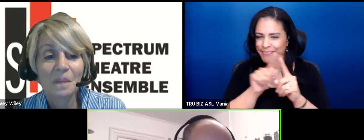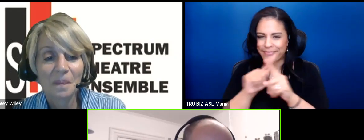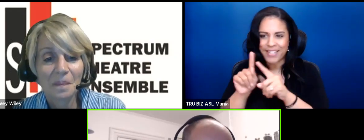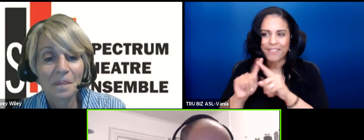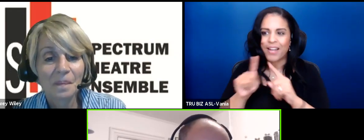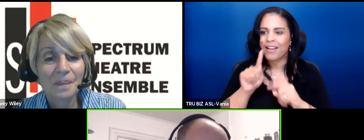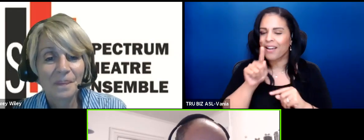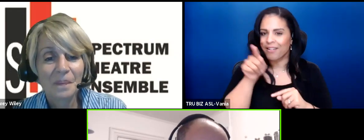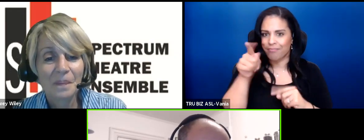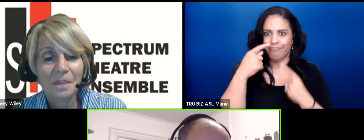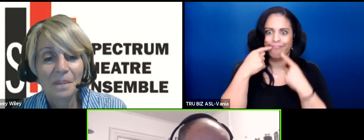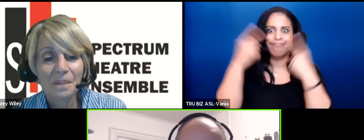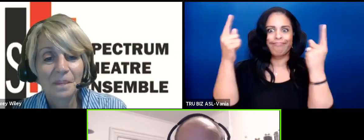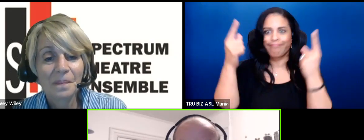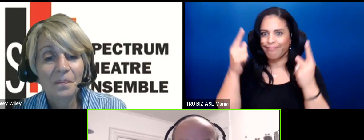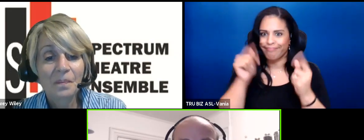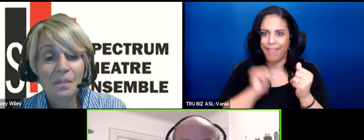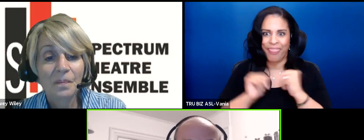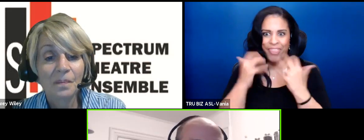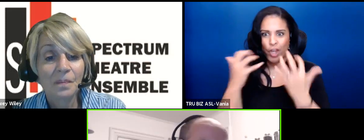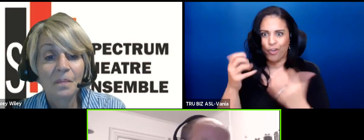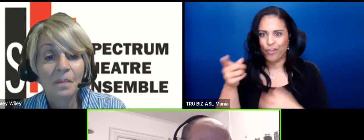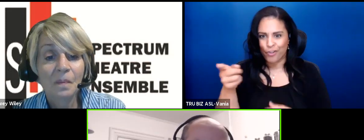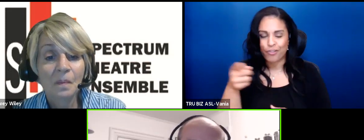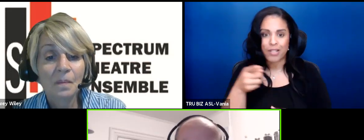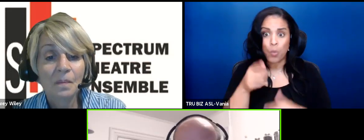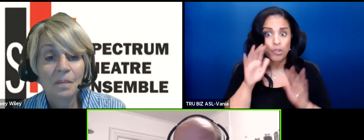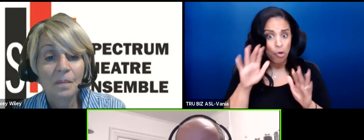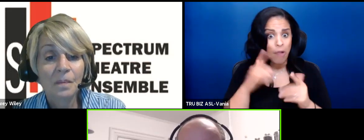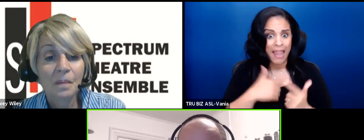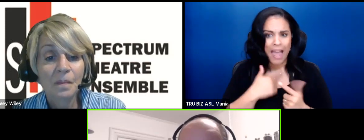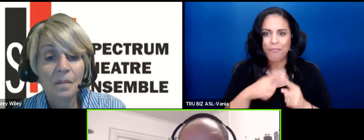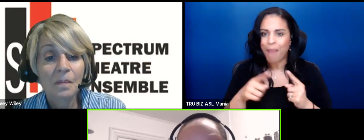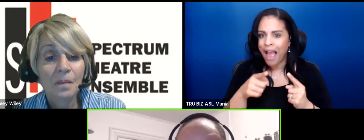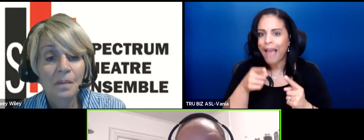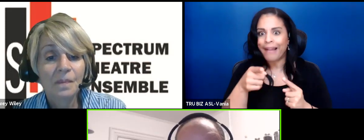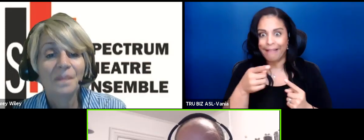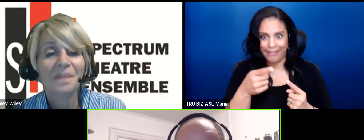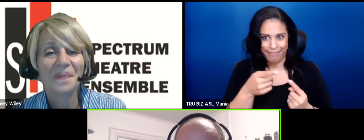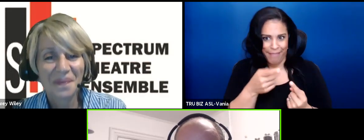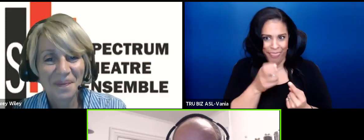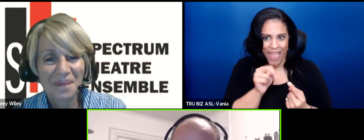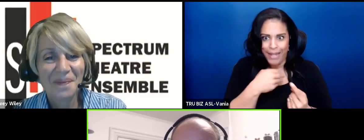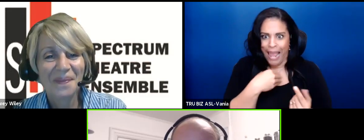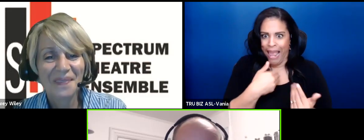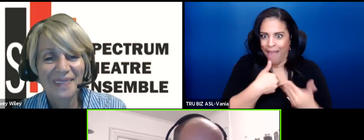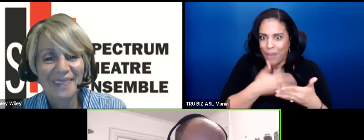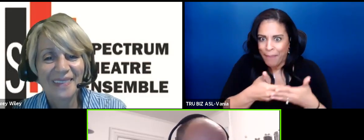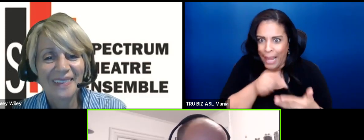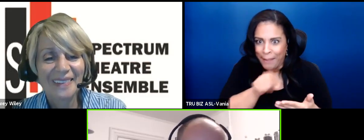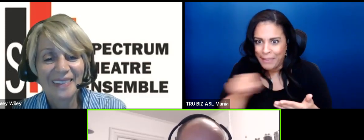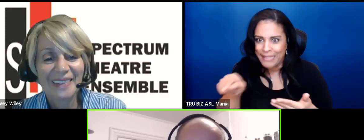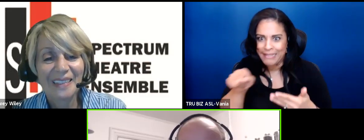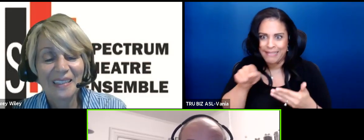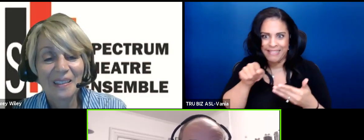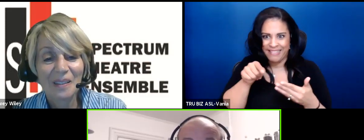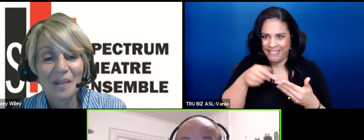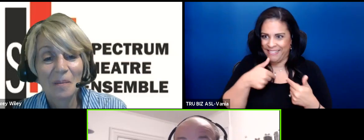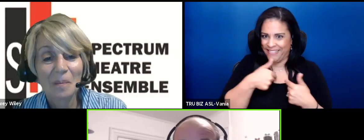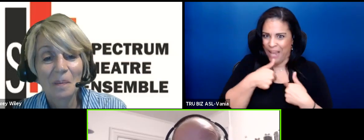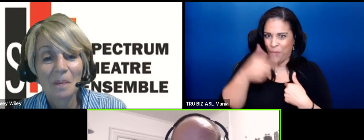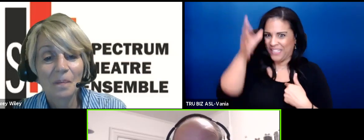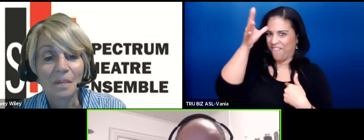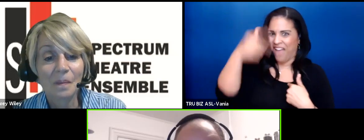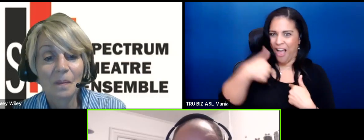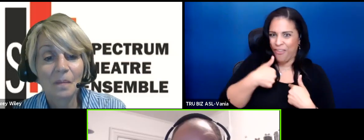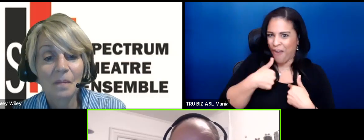at the time. Uh and it was a great life except uh then along came fatherhood and you know I just I wasn't